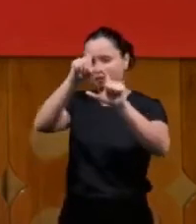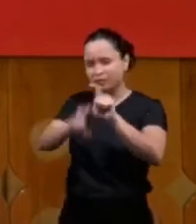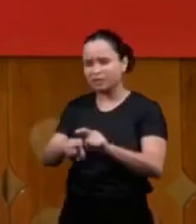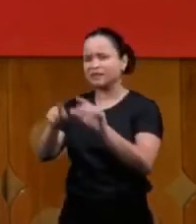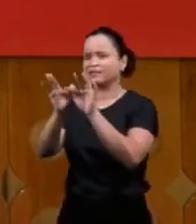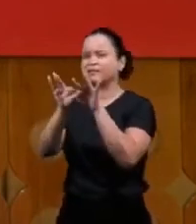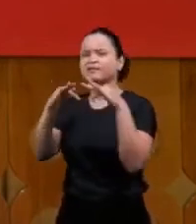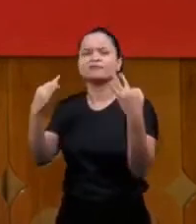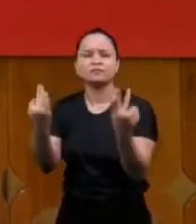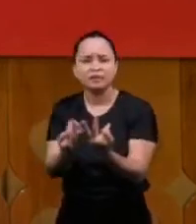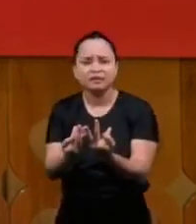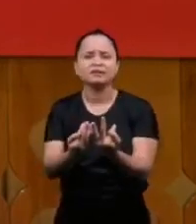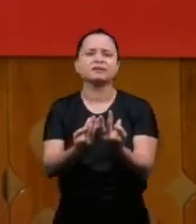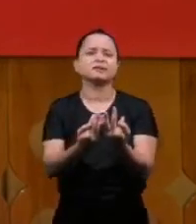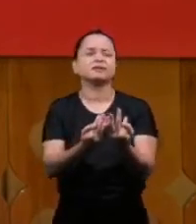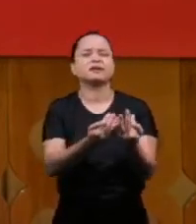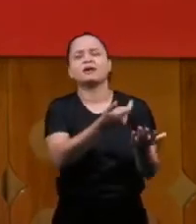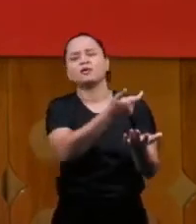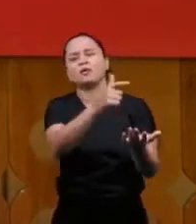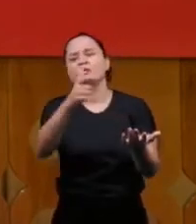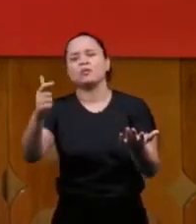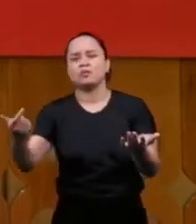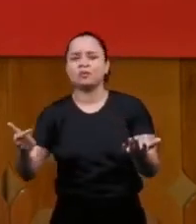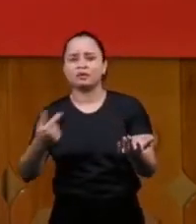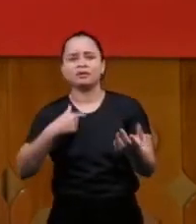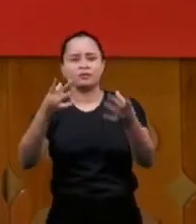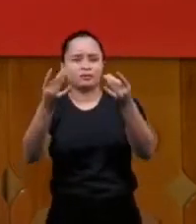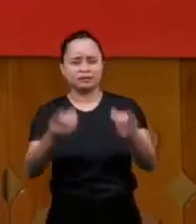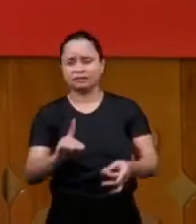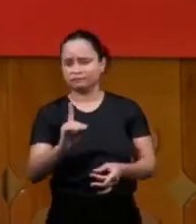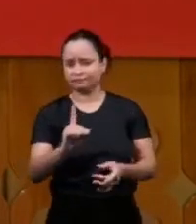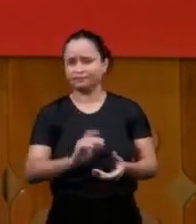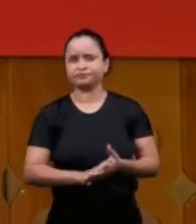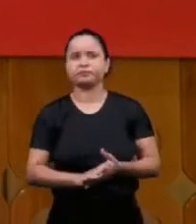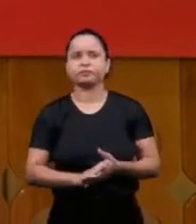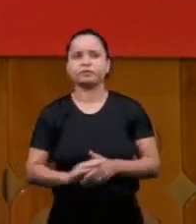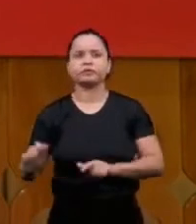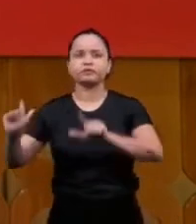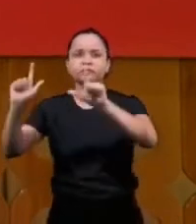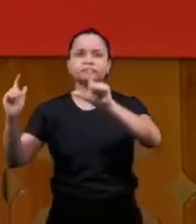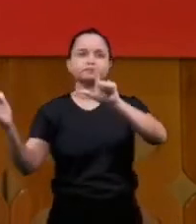family members I don't want to enter into those details let's go the next one